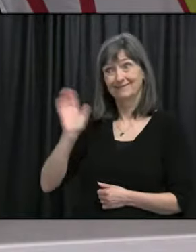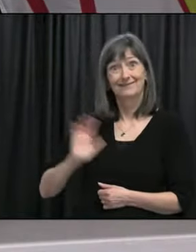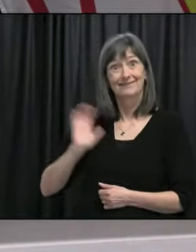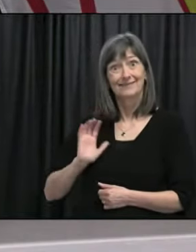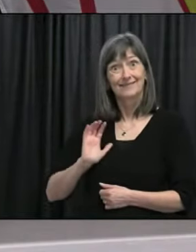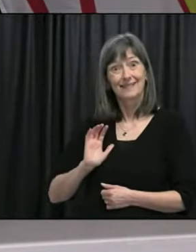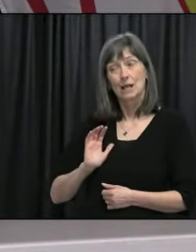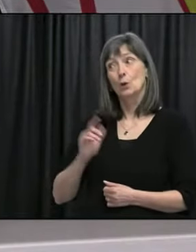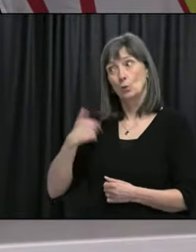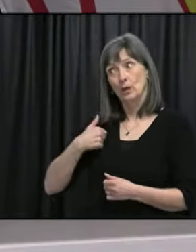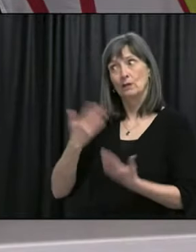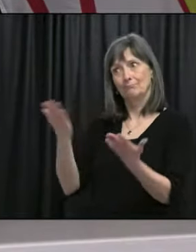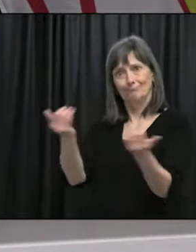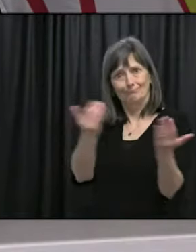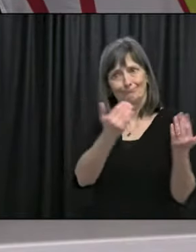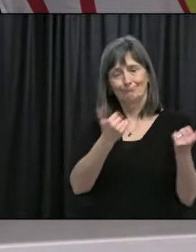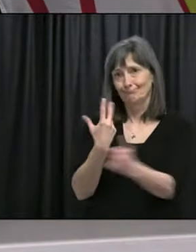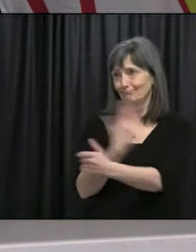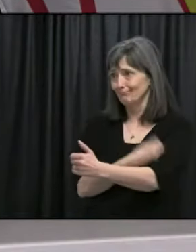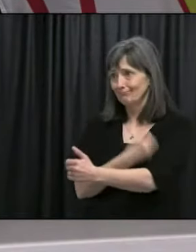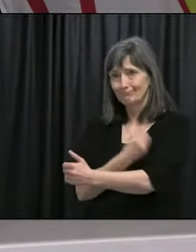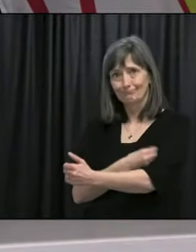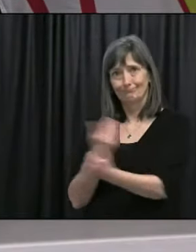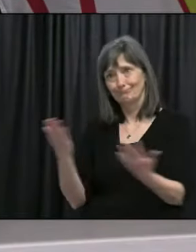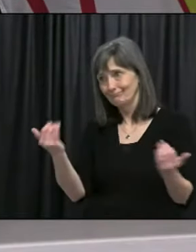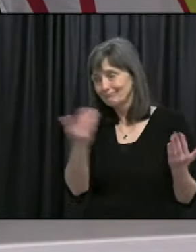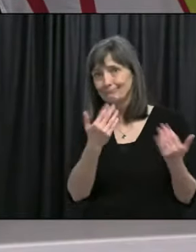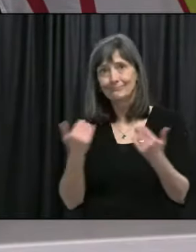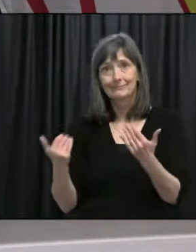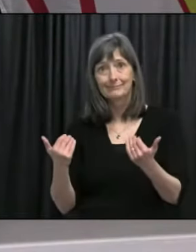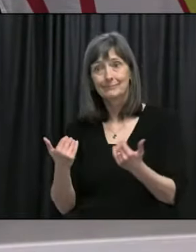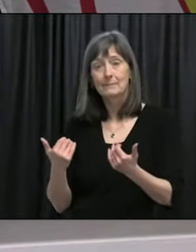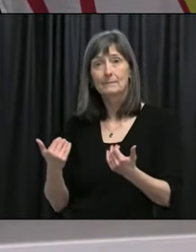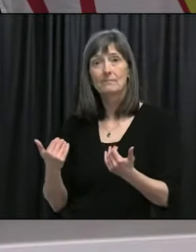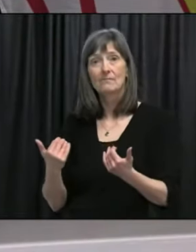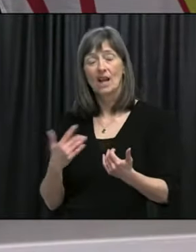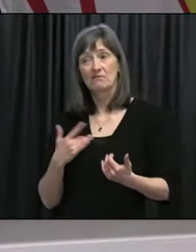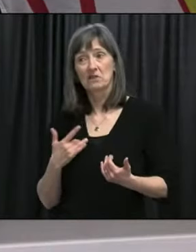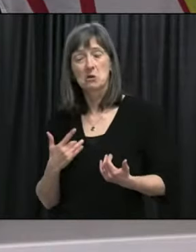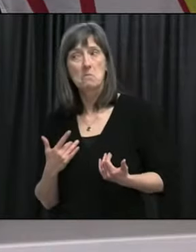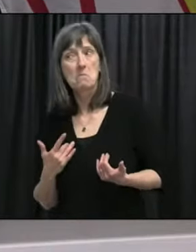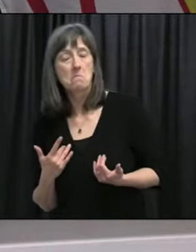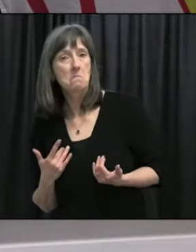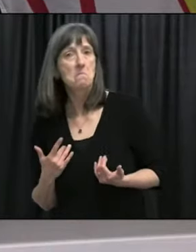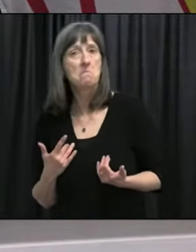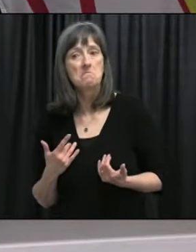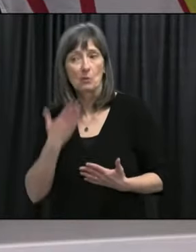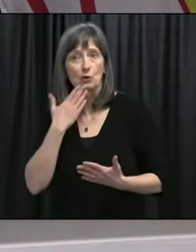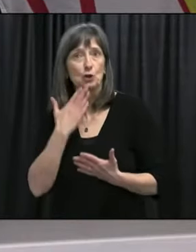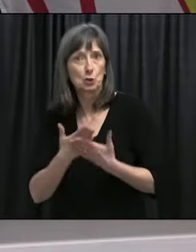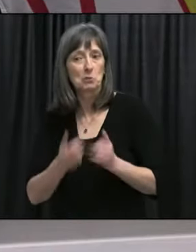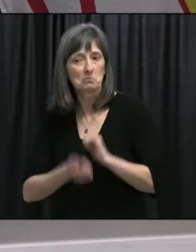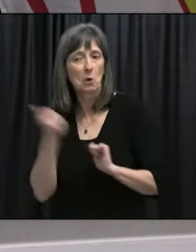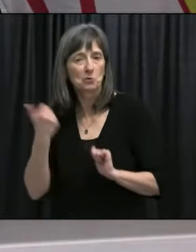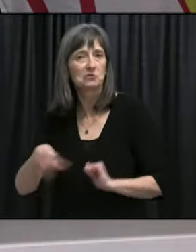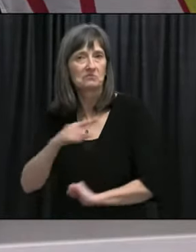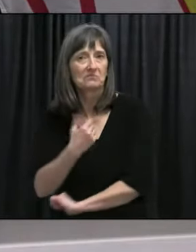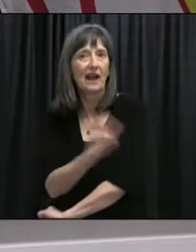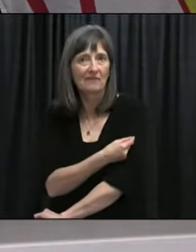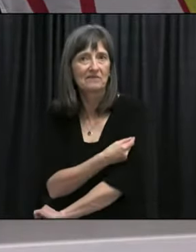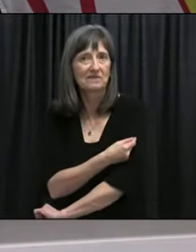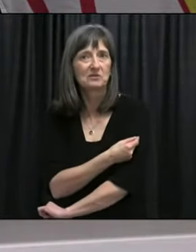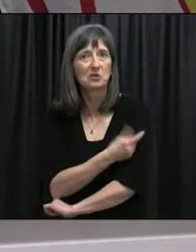respond to a pandemic, uh, with regard to vaccinations, I think we are in good shape. Um,